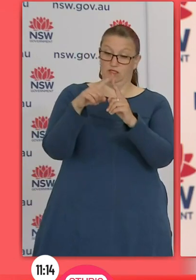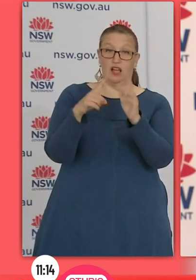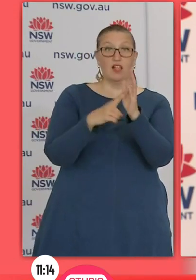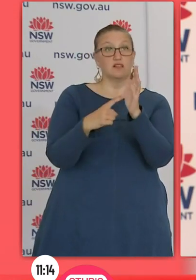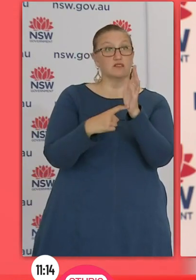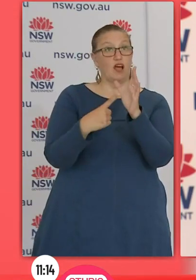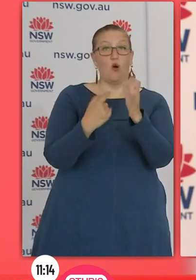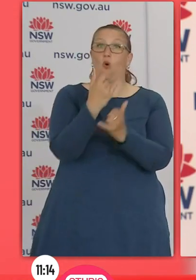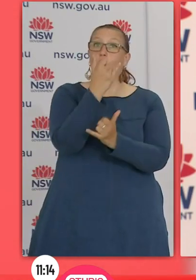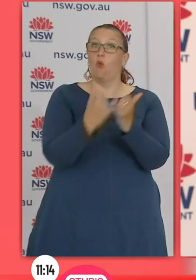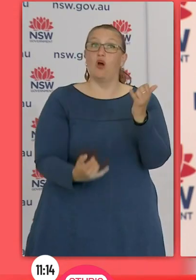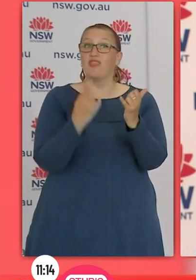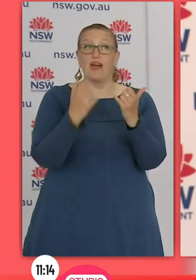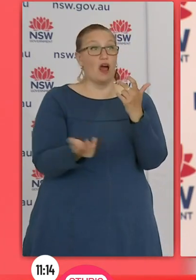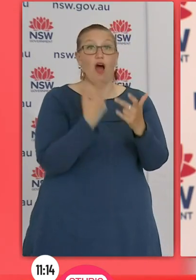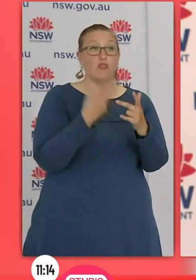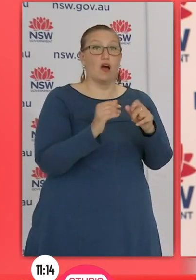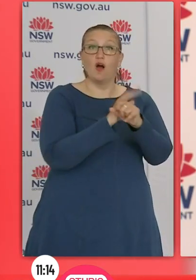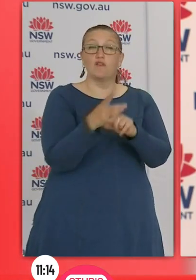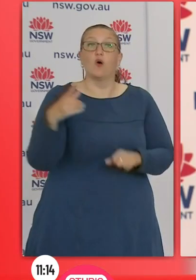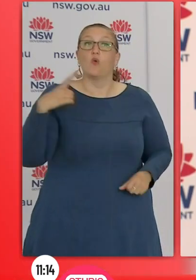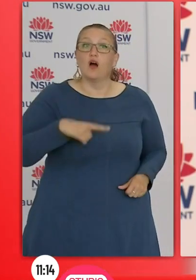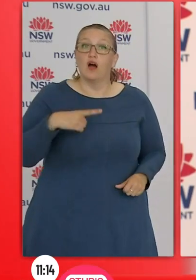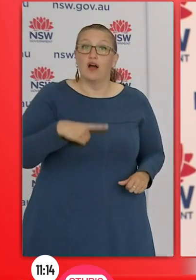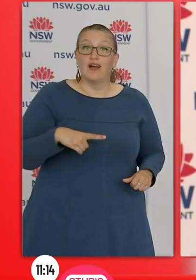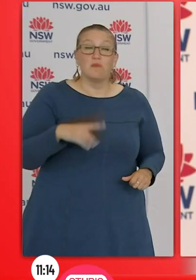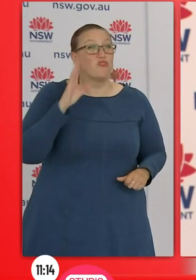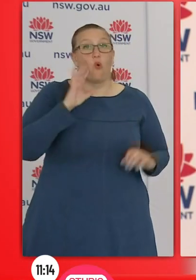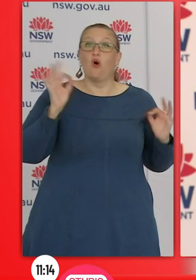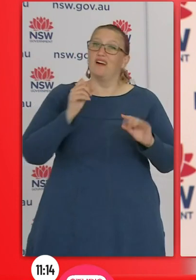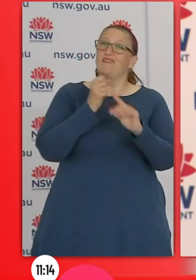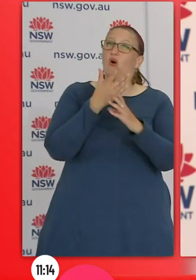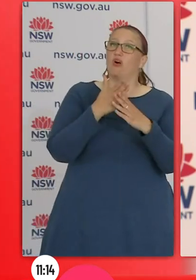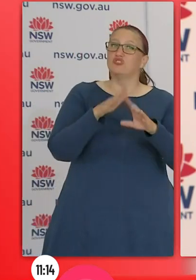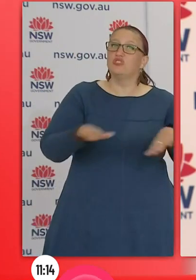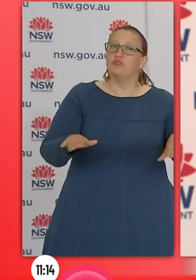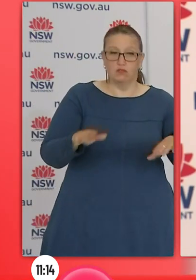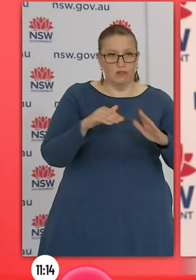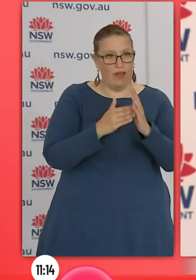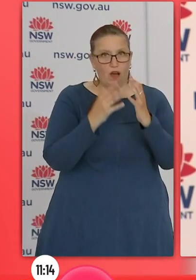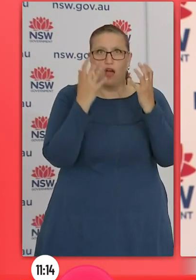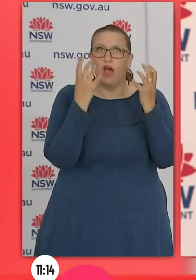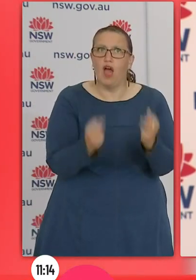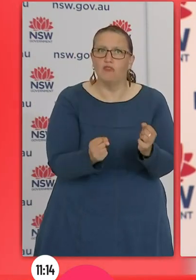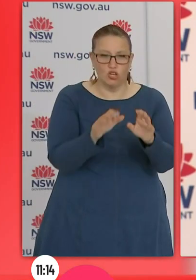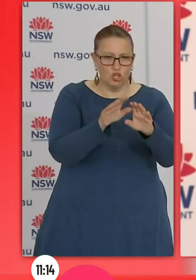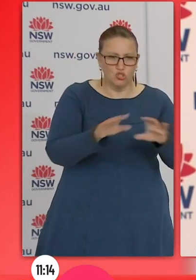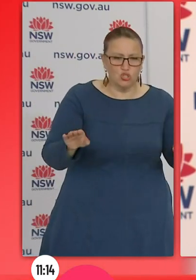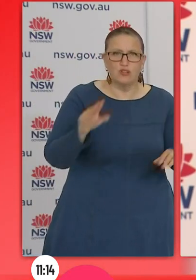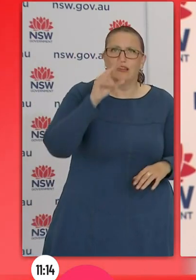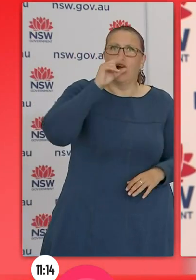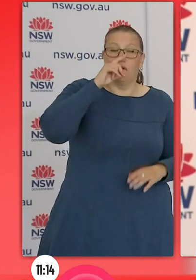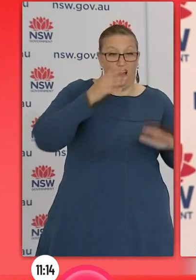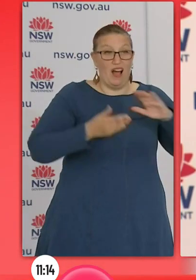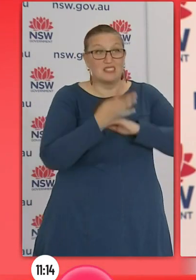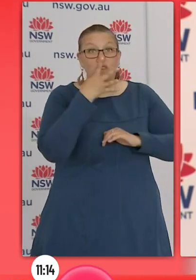features and disease in young and healthy people. And all of us knows that the number of young people, less than 40